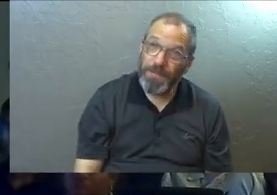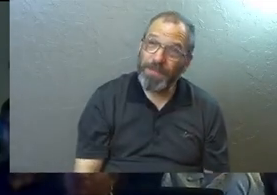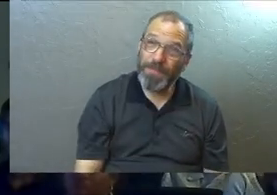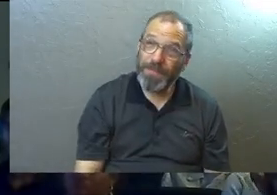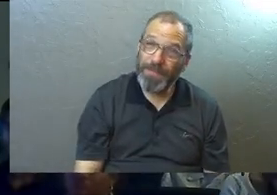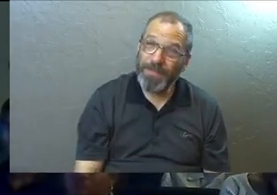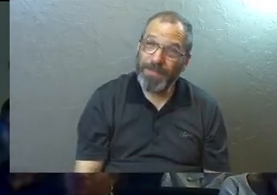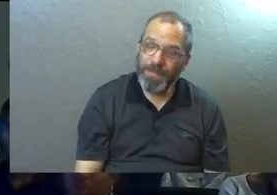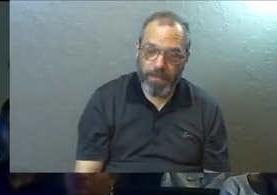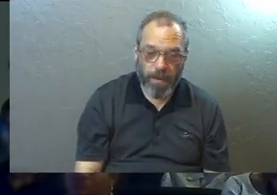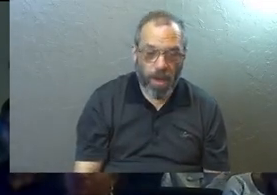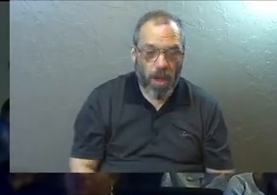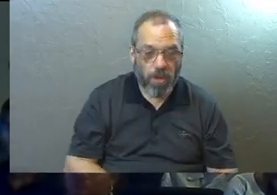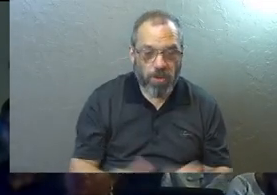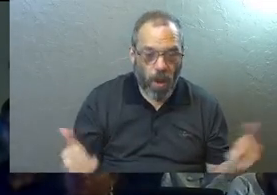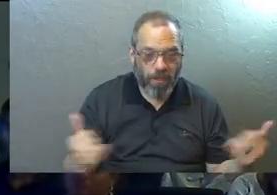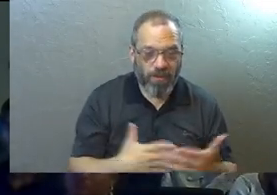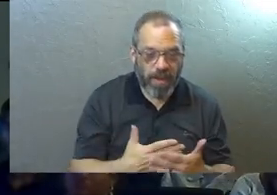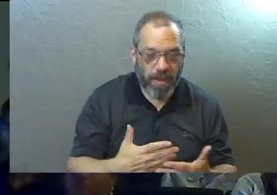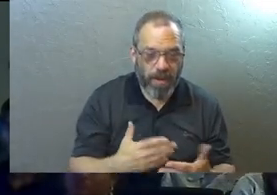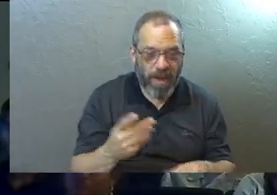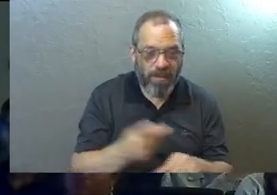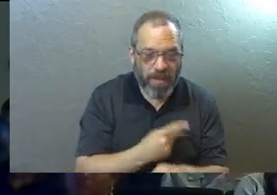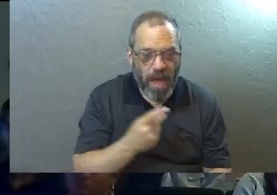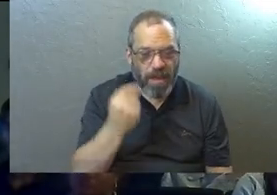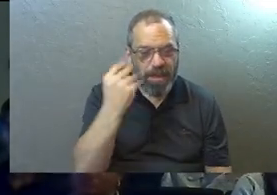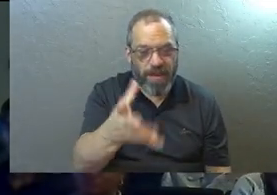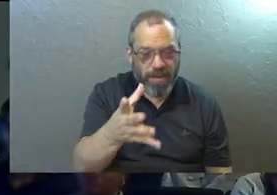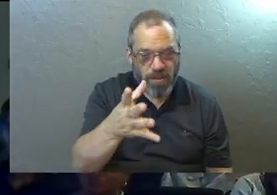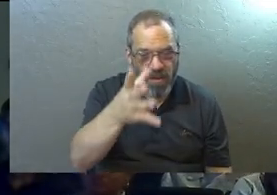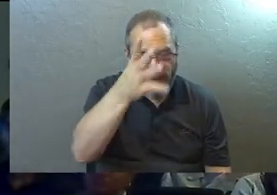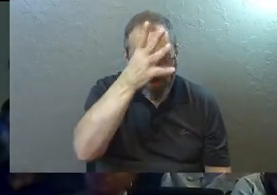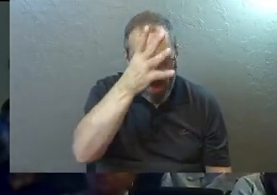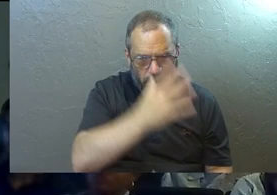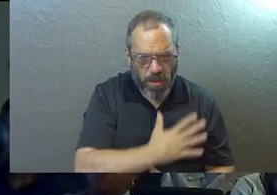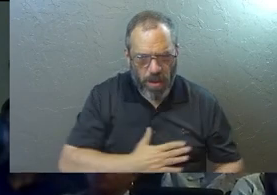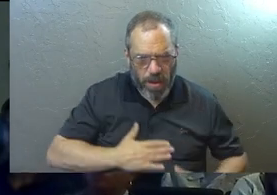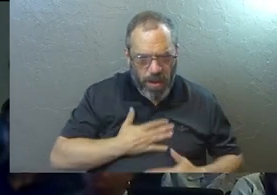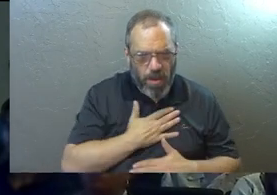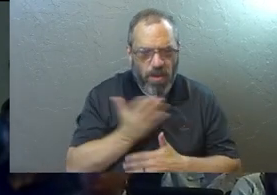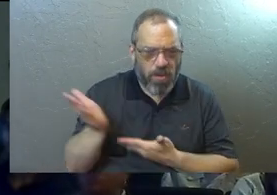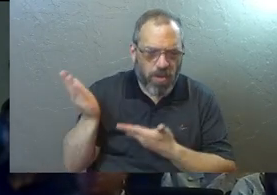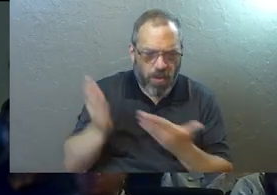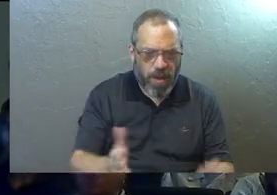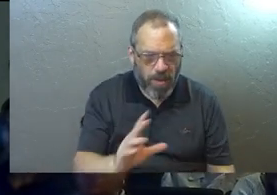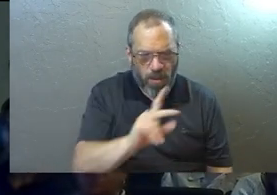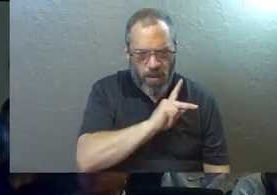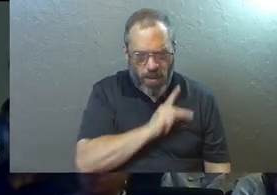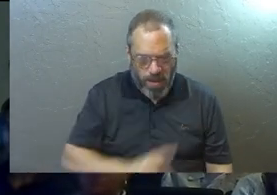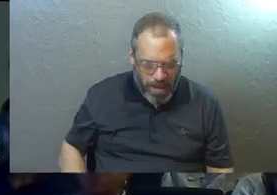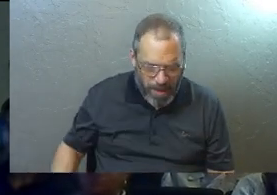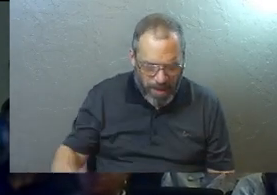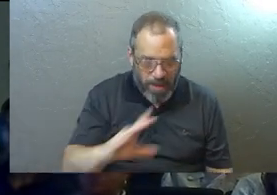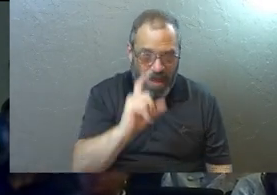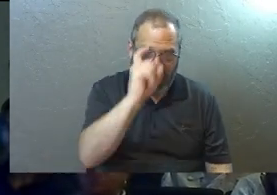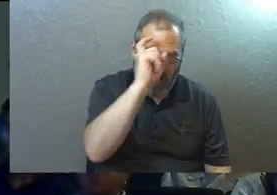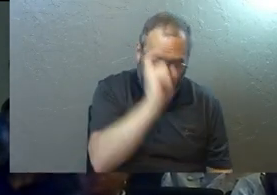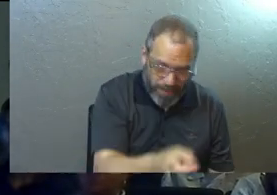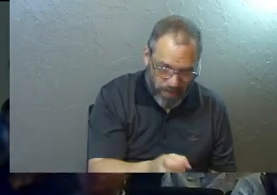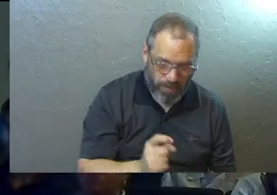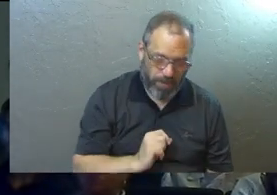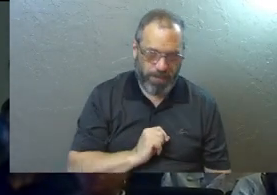He said, do not fear little flock for it gives your father great pleasure to bring you the kingdom and to give you the kingdom.